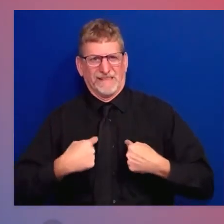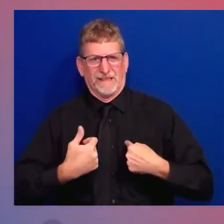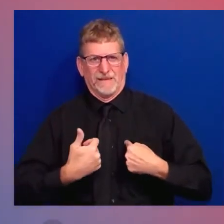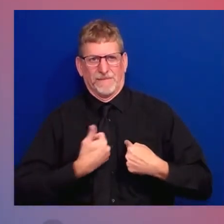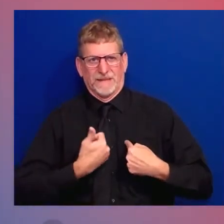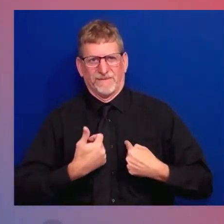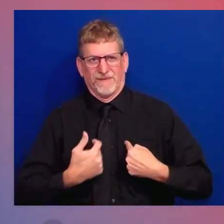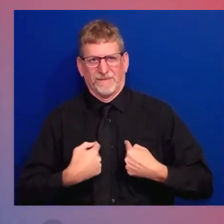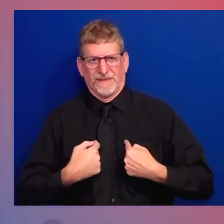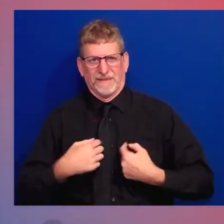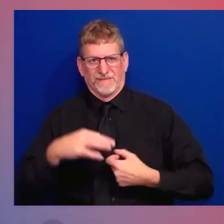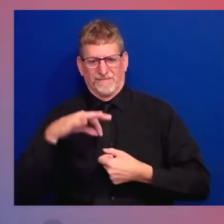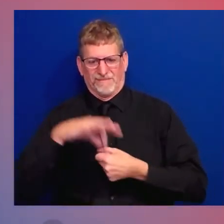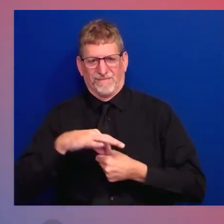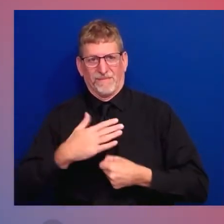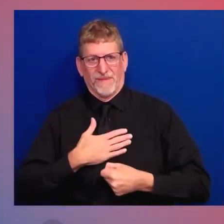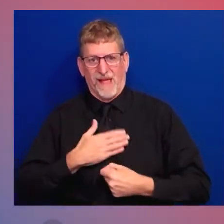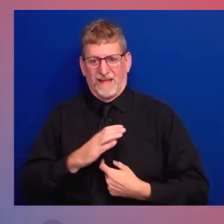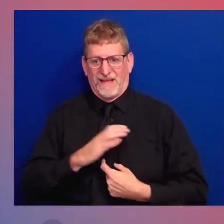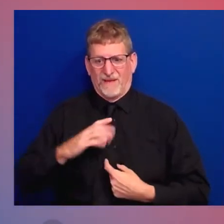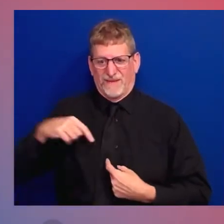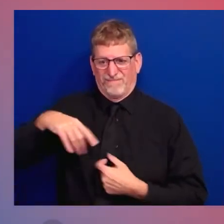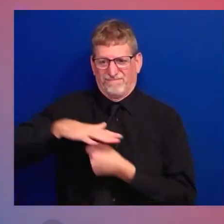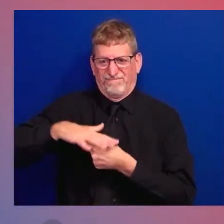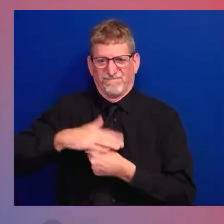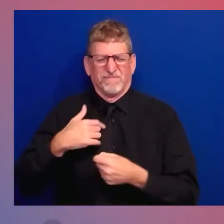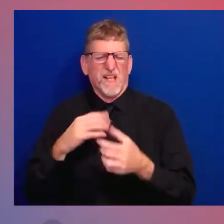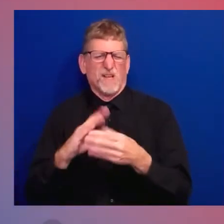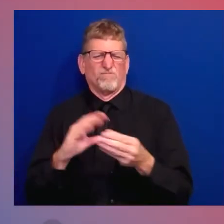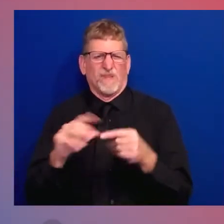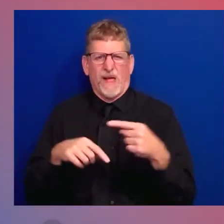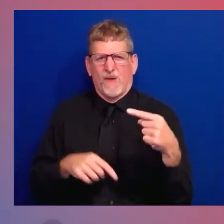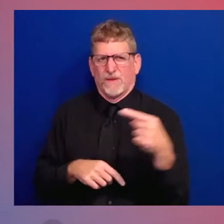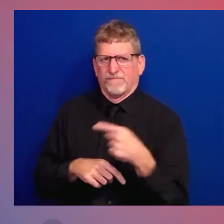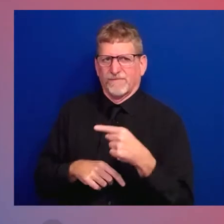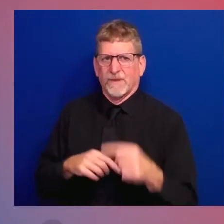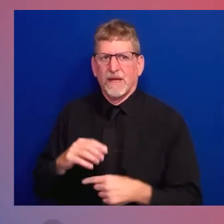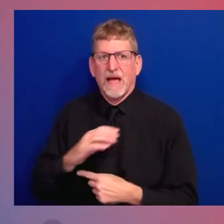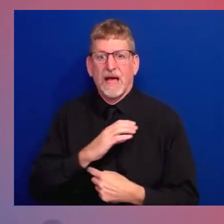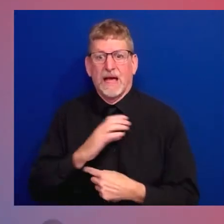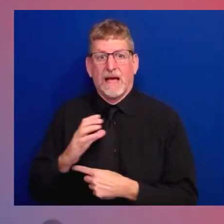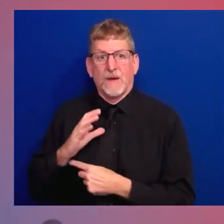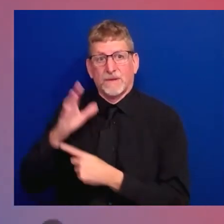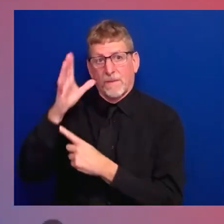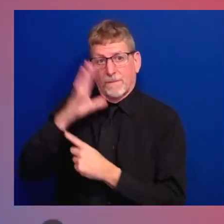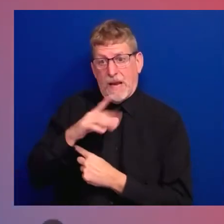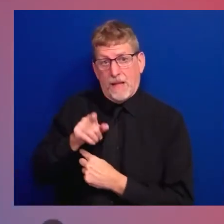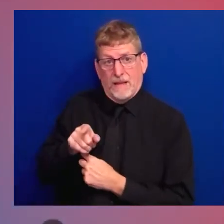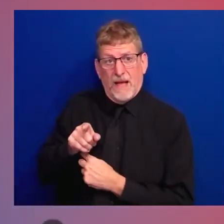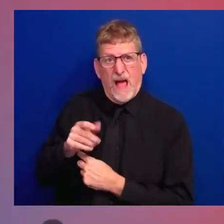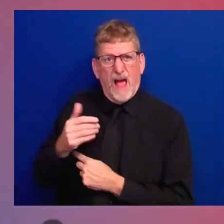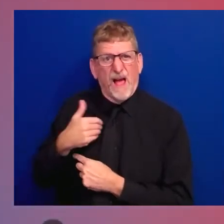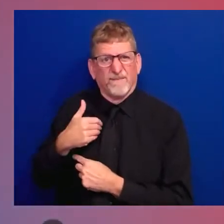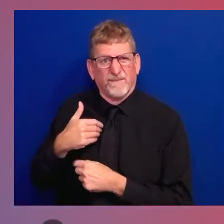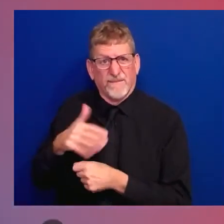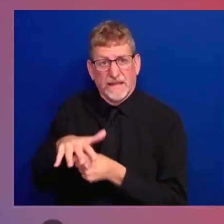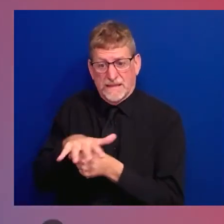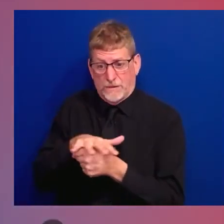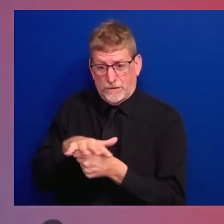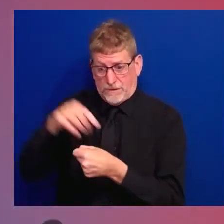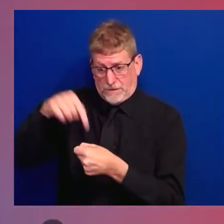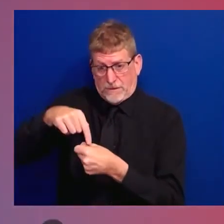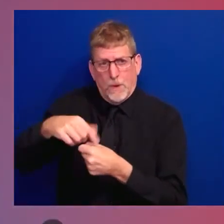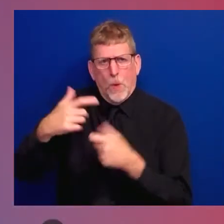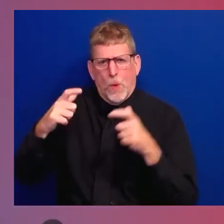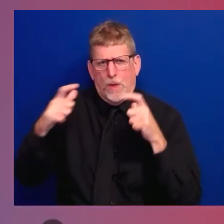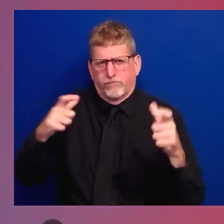60 percent of the population. So a councilman has a district seven times as big as a house member and three times as big as a state senator.